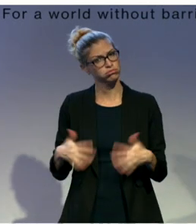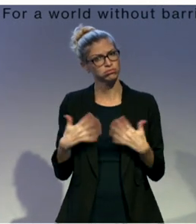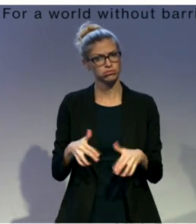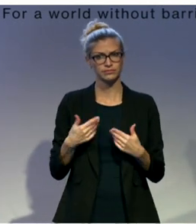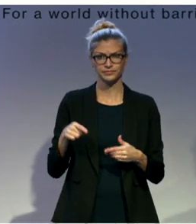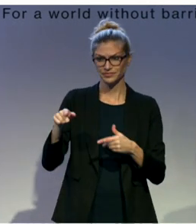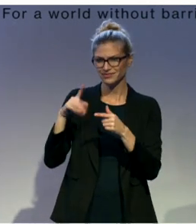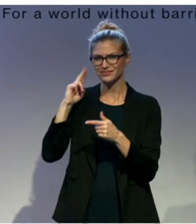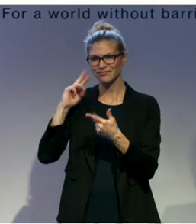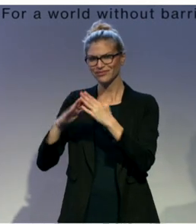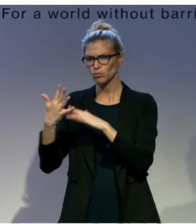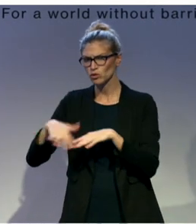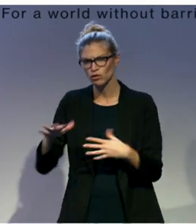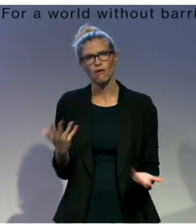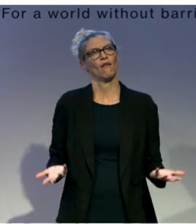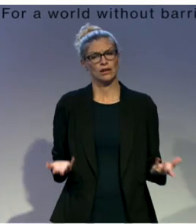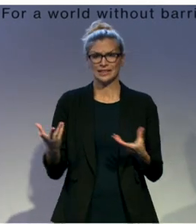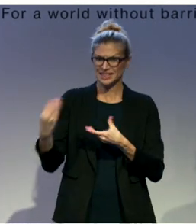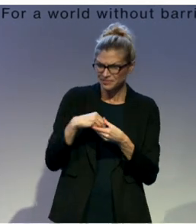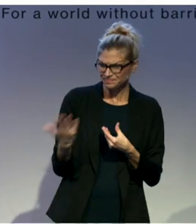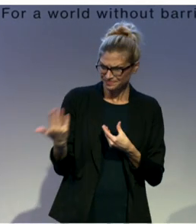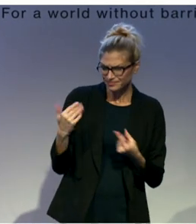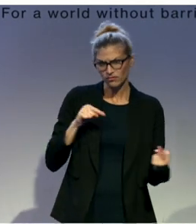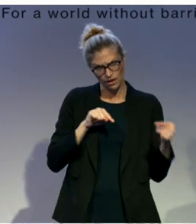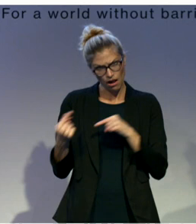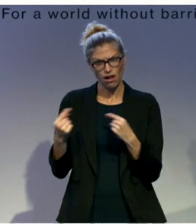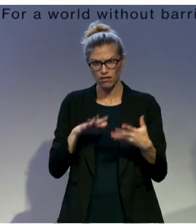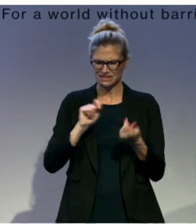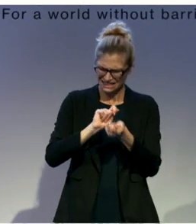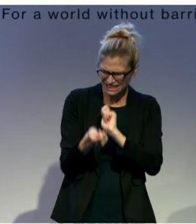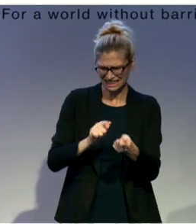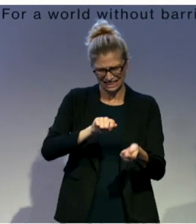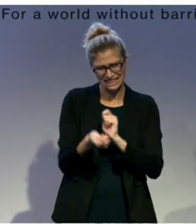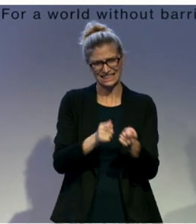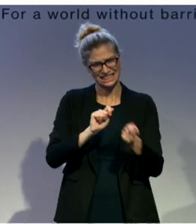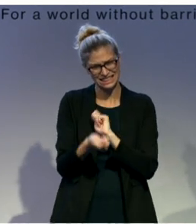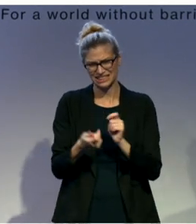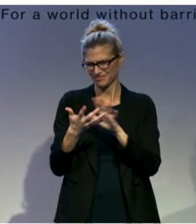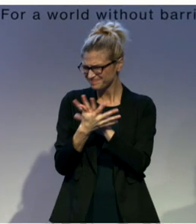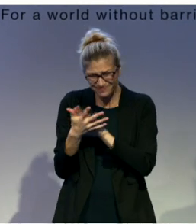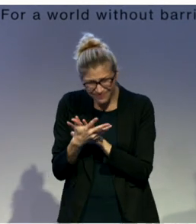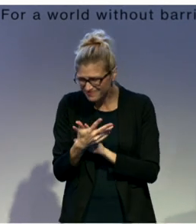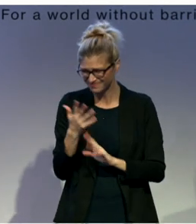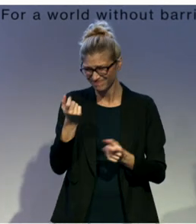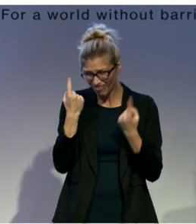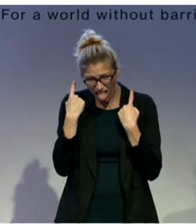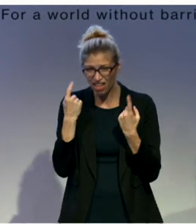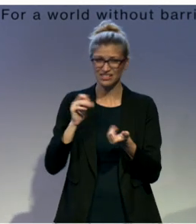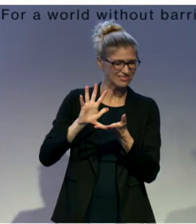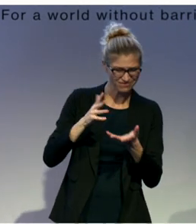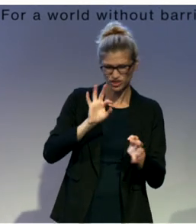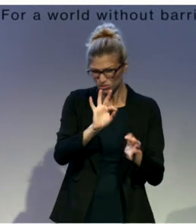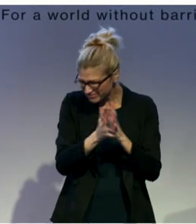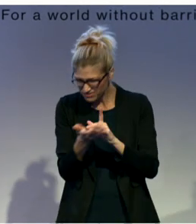which often meant that we changed some of the terms that we were using. It was accompanied by photos and videos. These were made